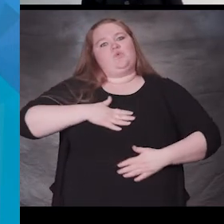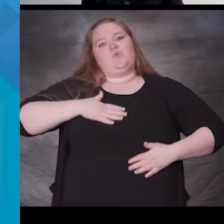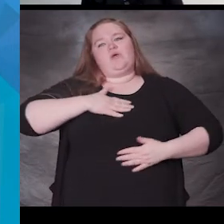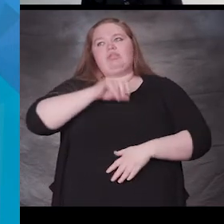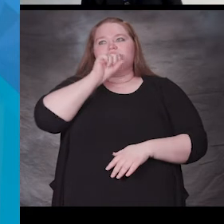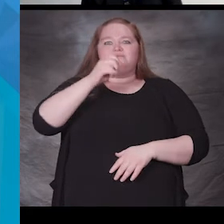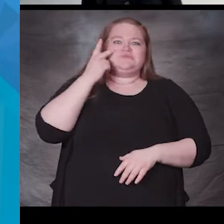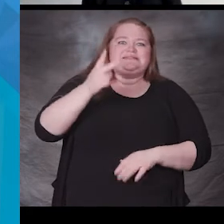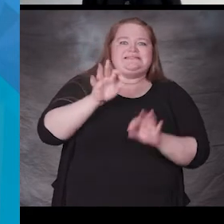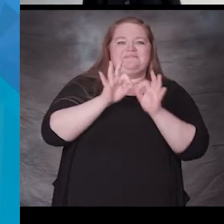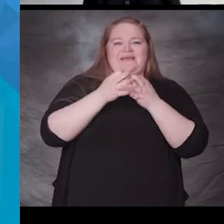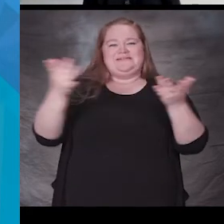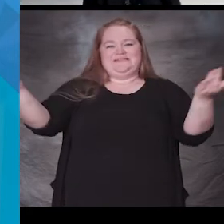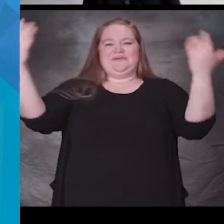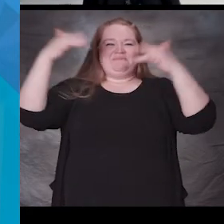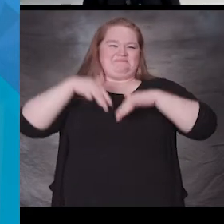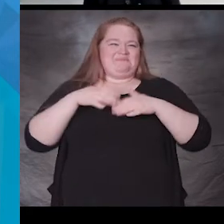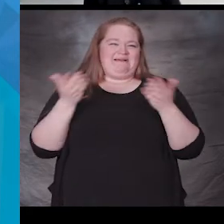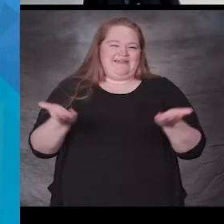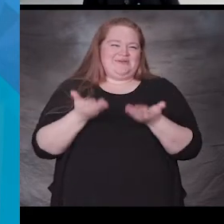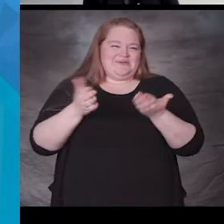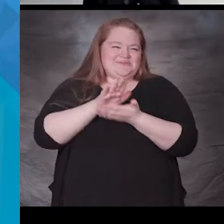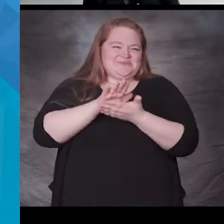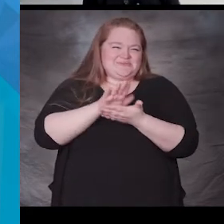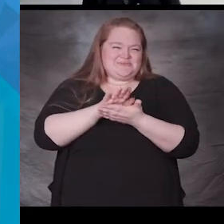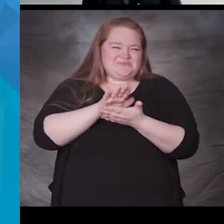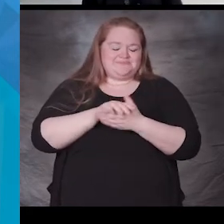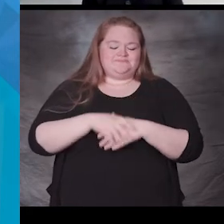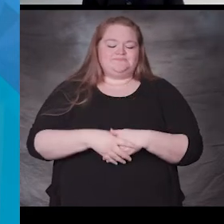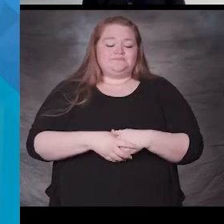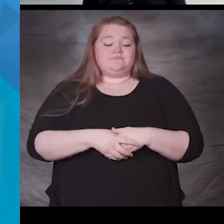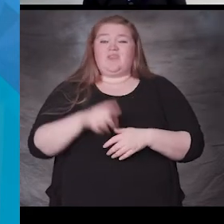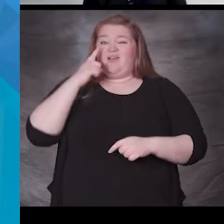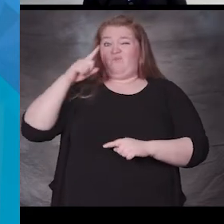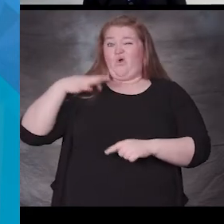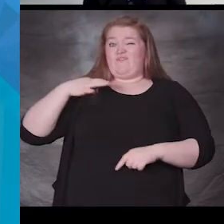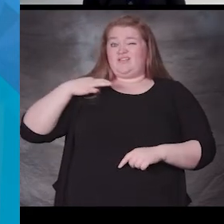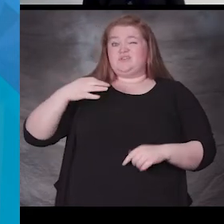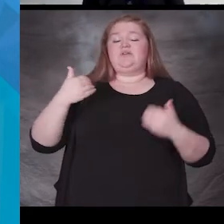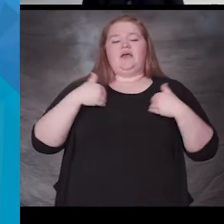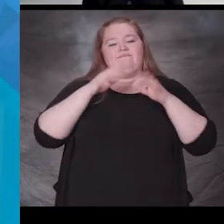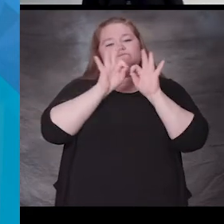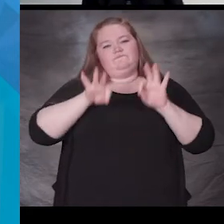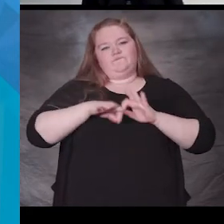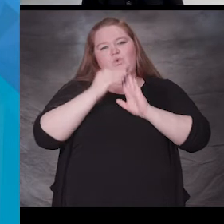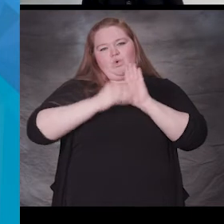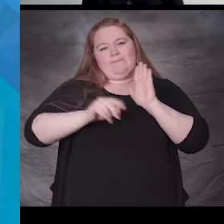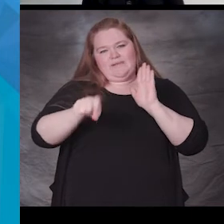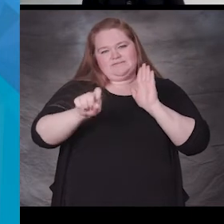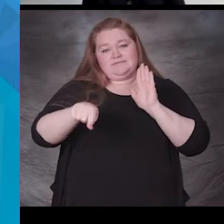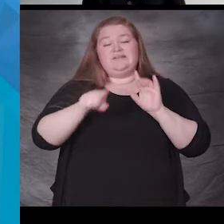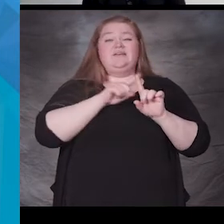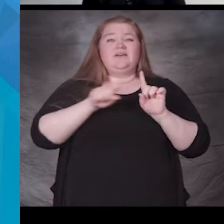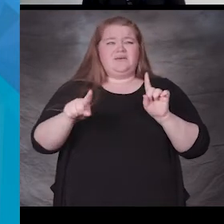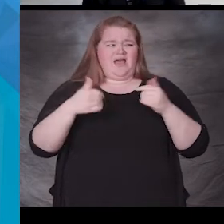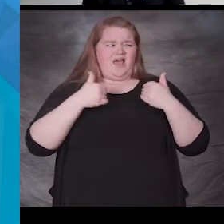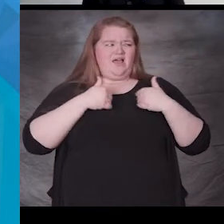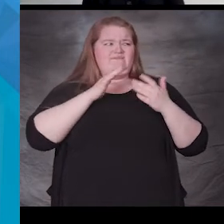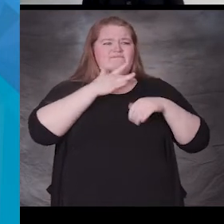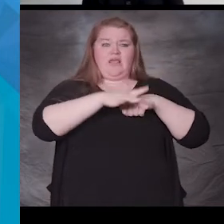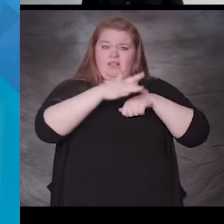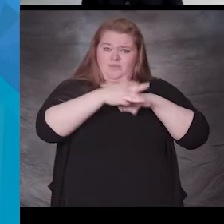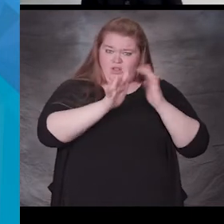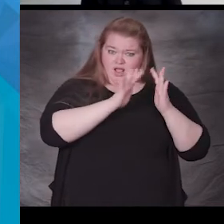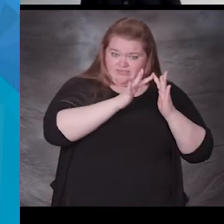on on campus there is a form that you need to complete but there's one online and then there's one also